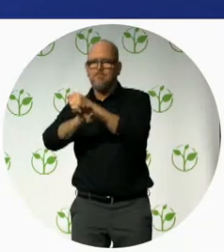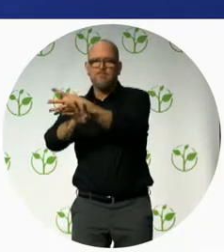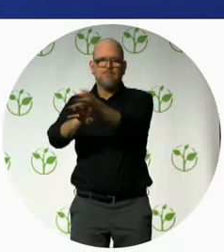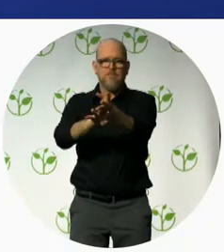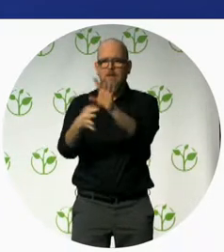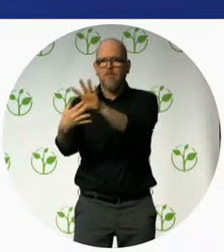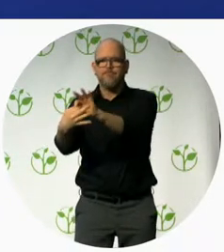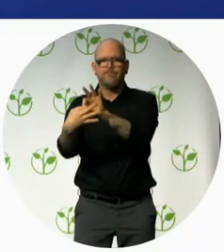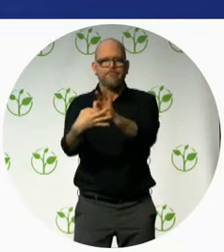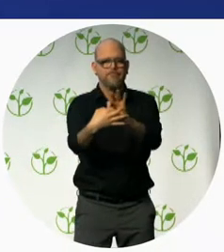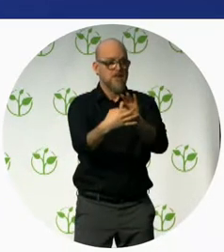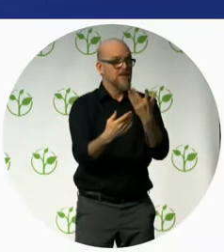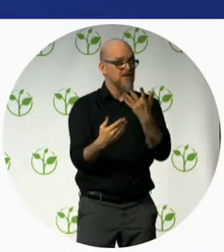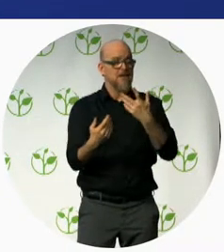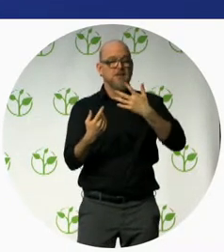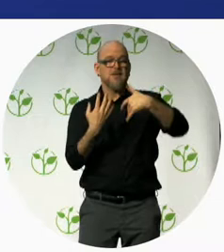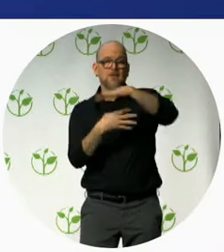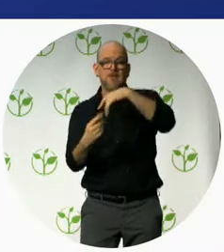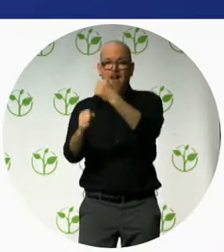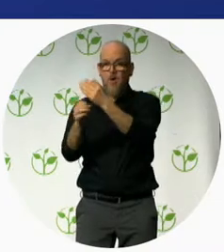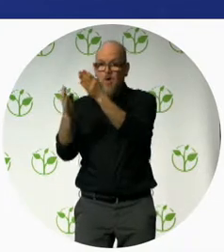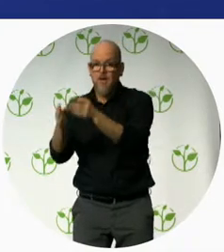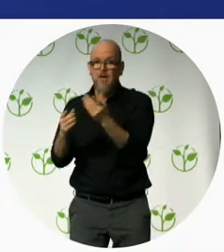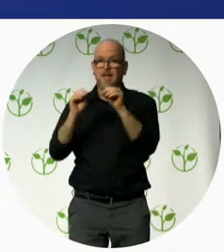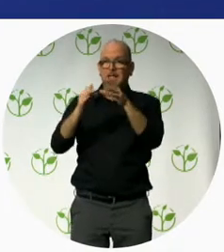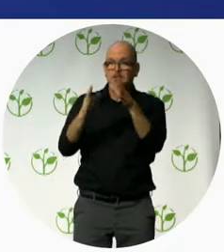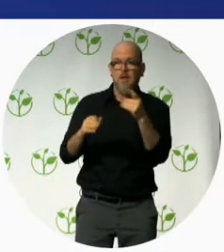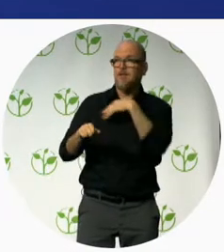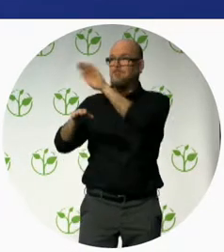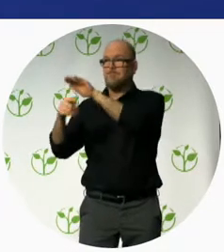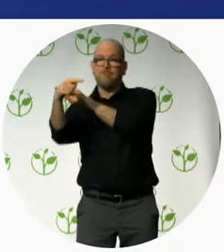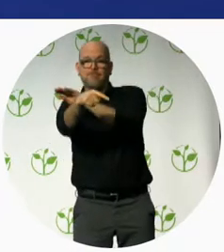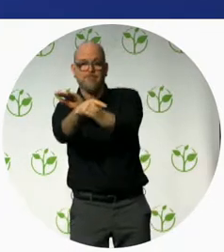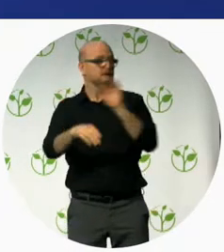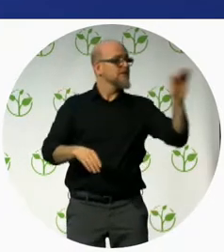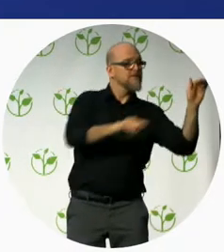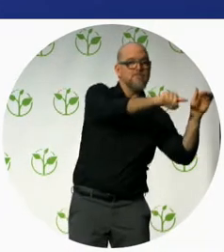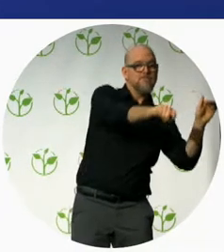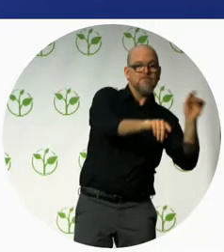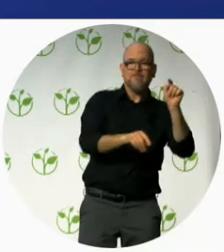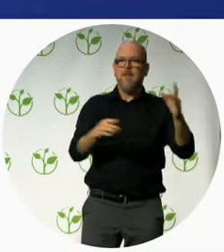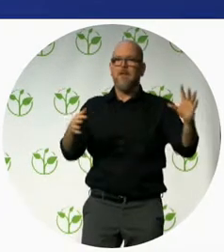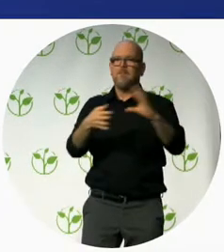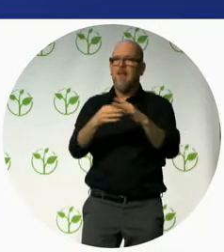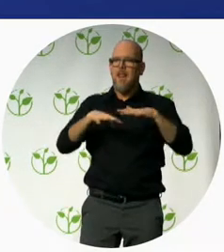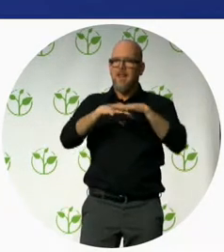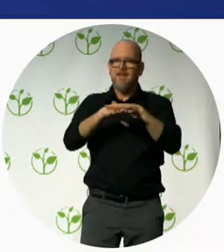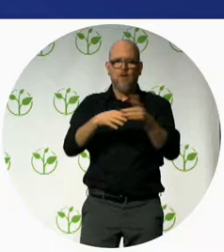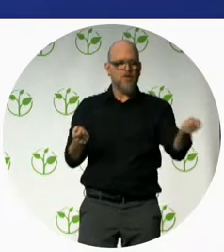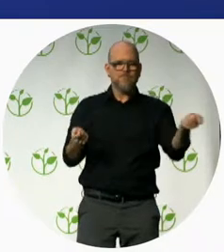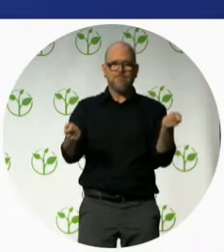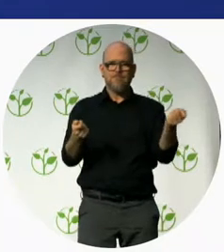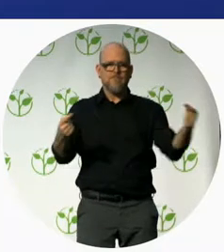children with delays so the ultimate goal that we found that we expect is actually